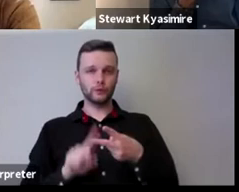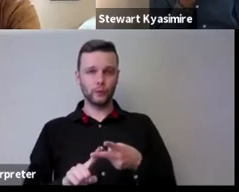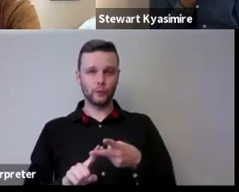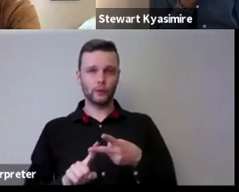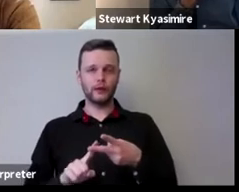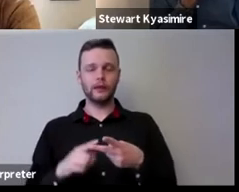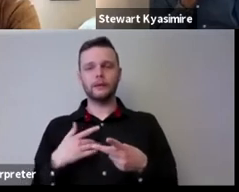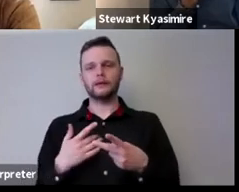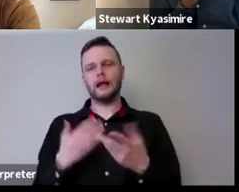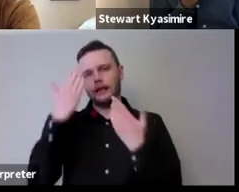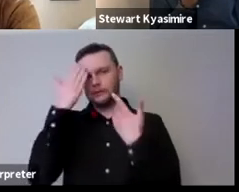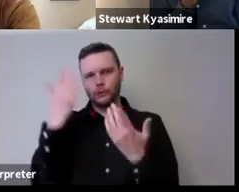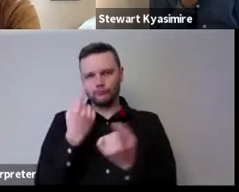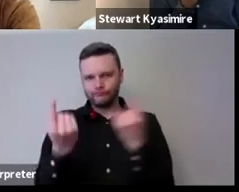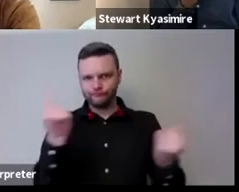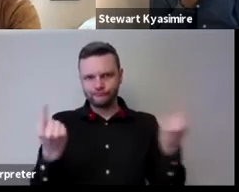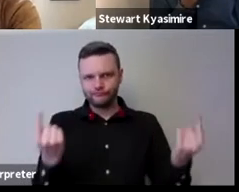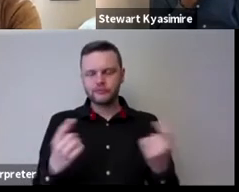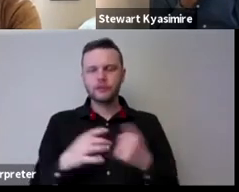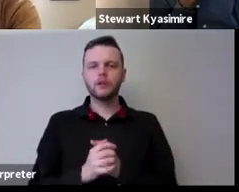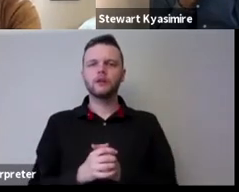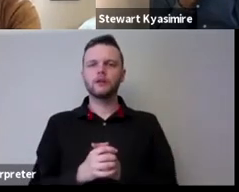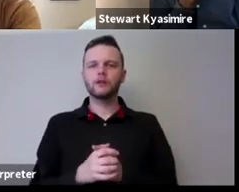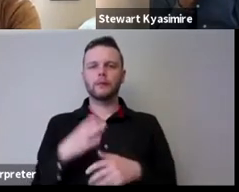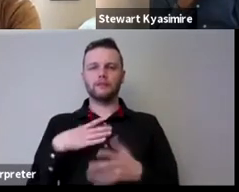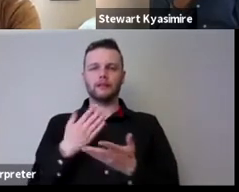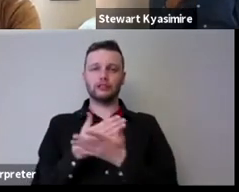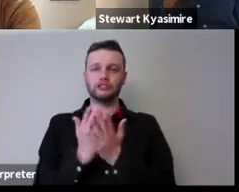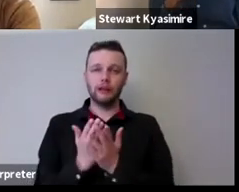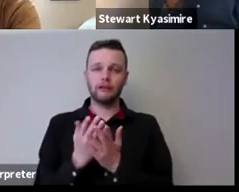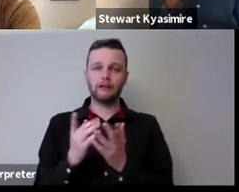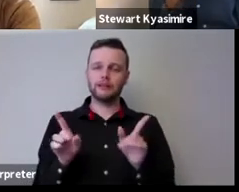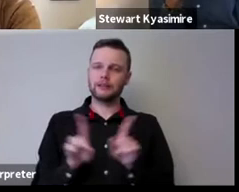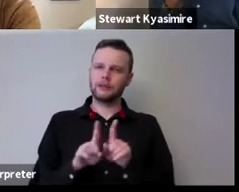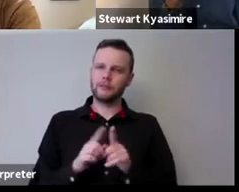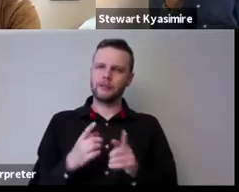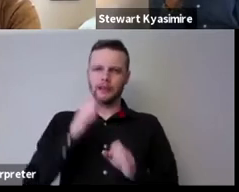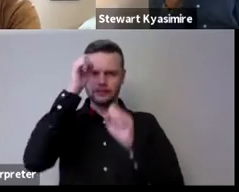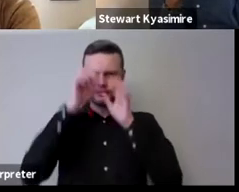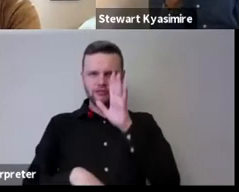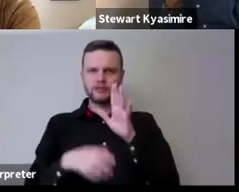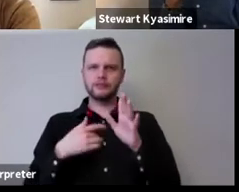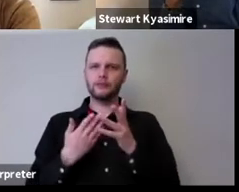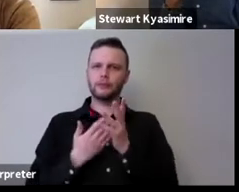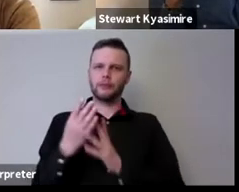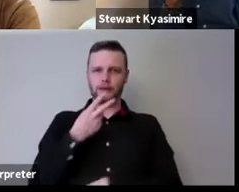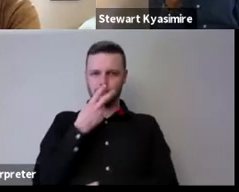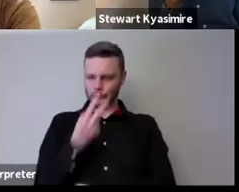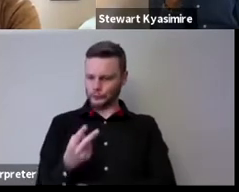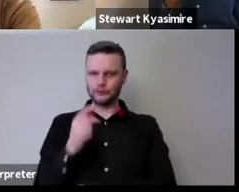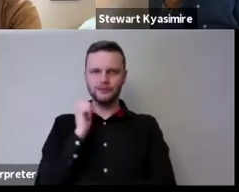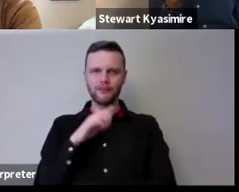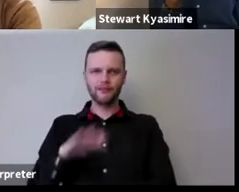i don't know all of you but you what i share is also this experience with my my two-year-old son like this